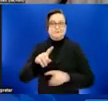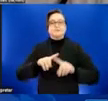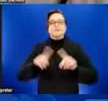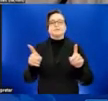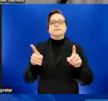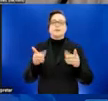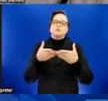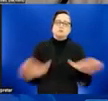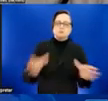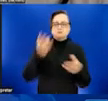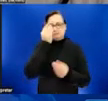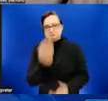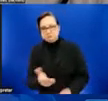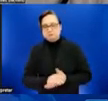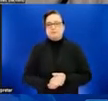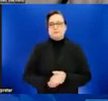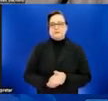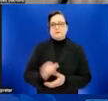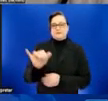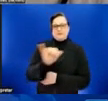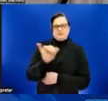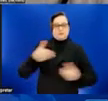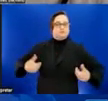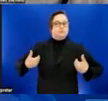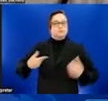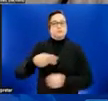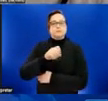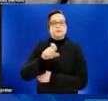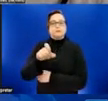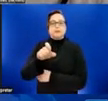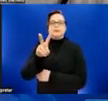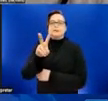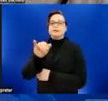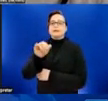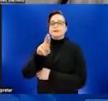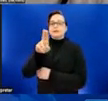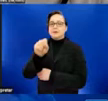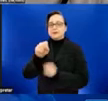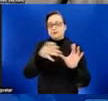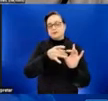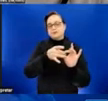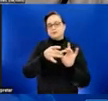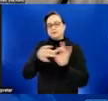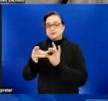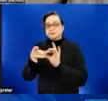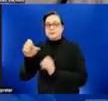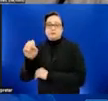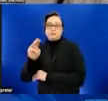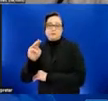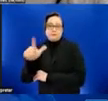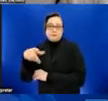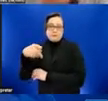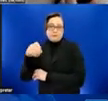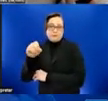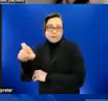disease caused by infection with the monkeypox virus. While monkeypox virus is related to the virus that causes smallpox, the